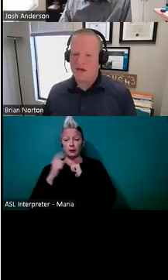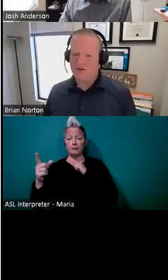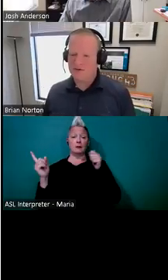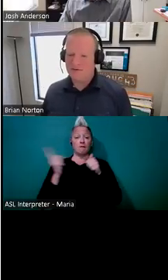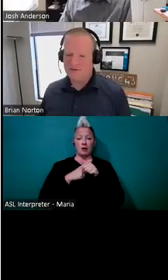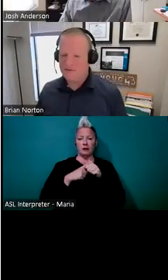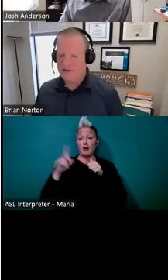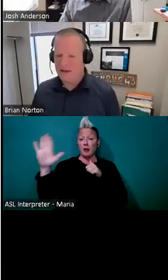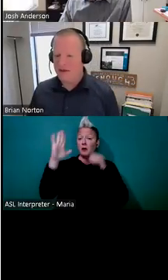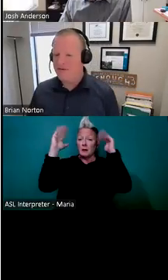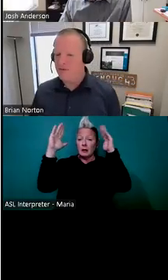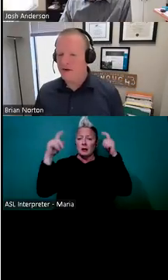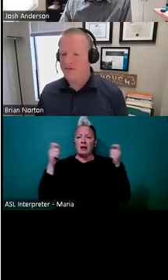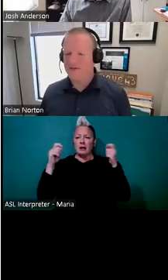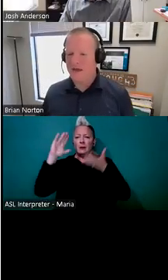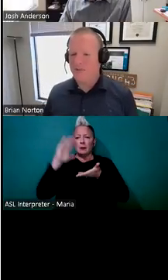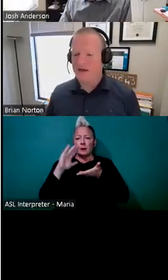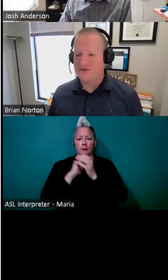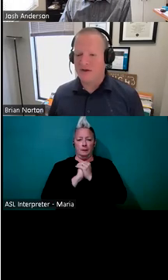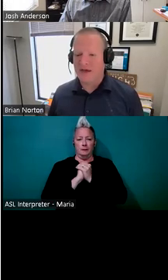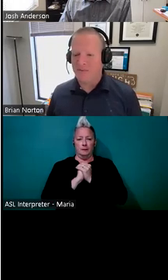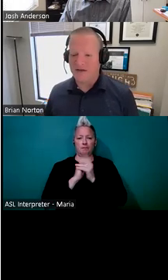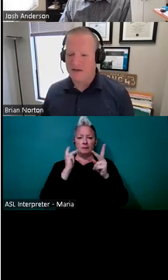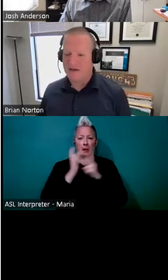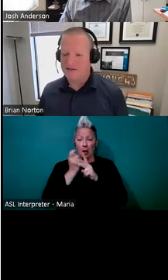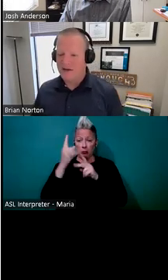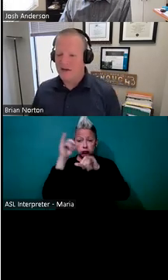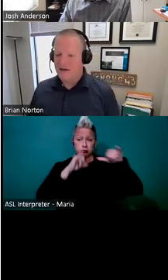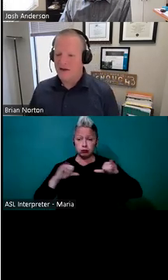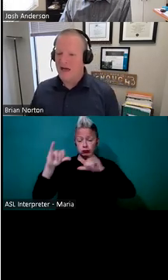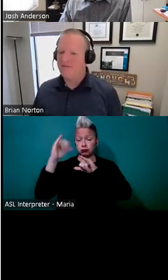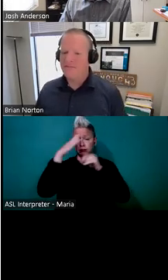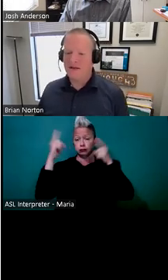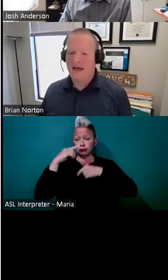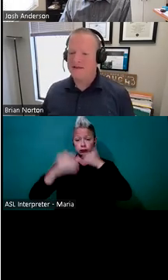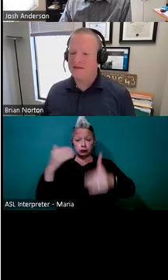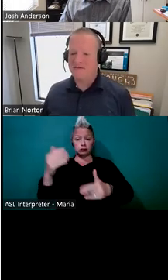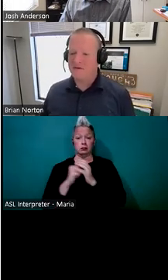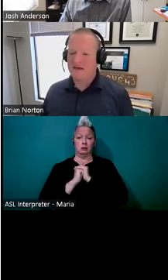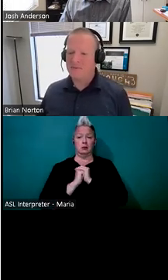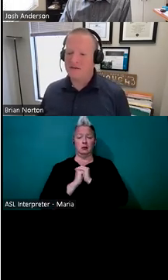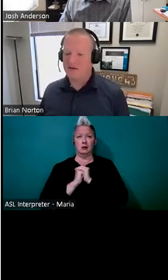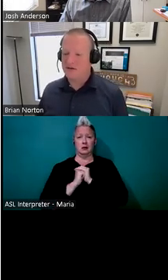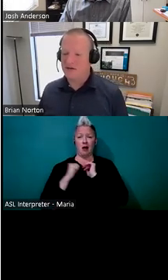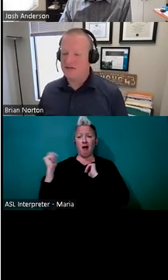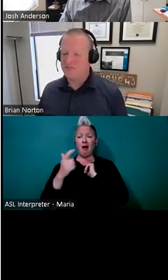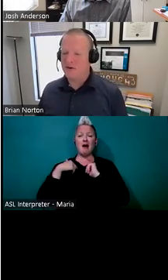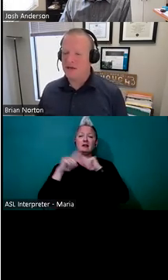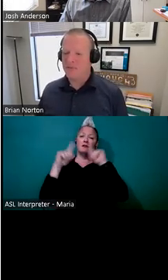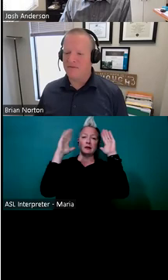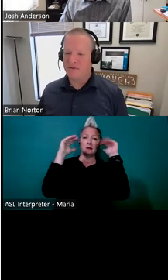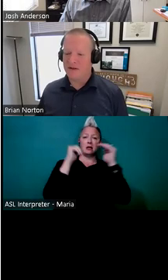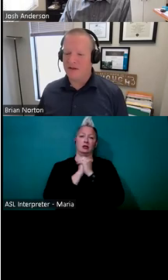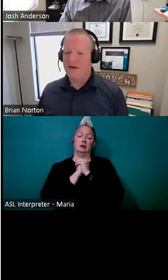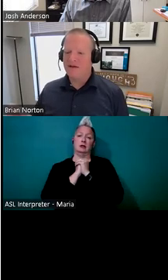expectations, keeping everyone on the same page throughout that process. You know, everybody has a different expectation and it's important